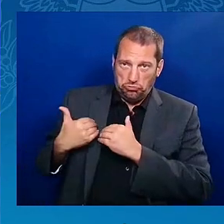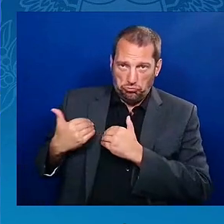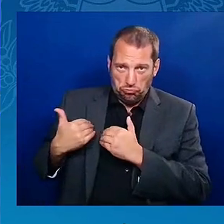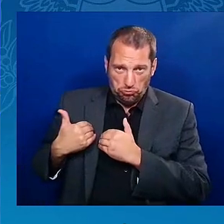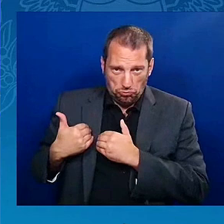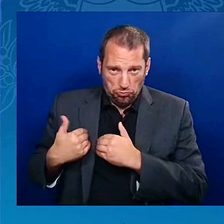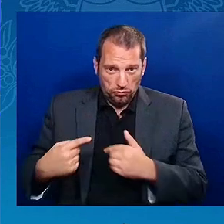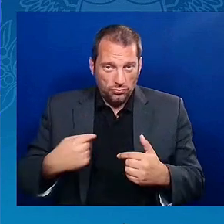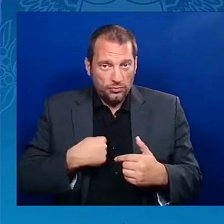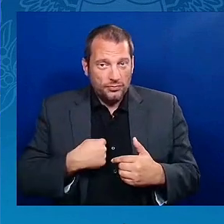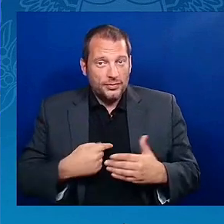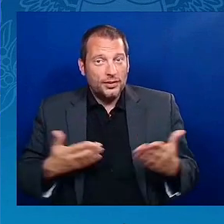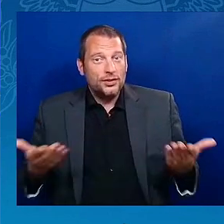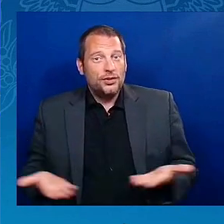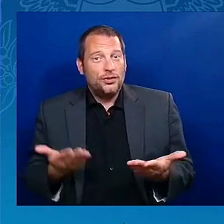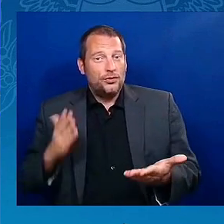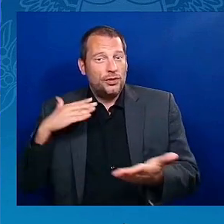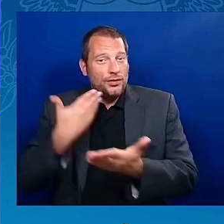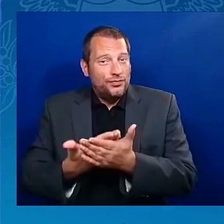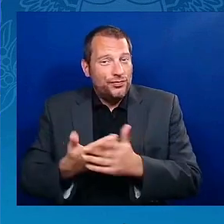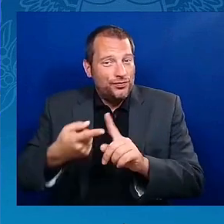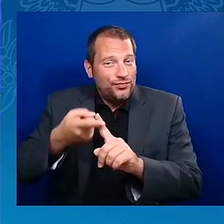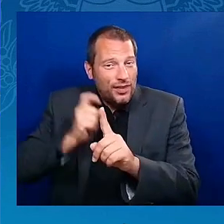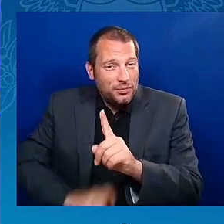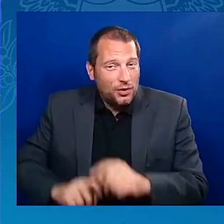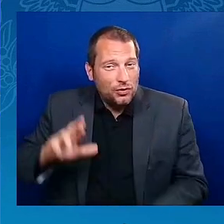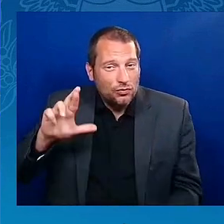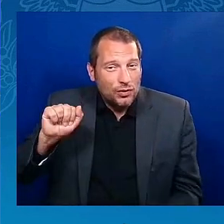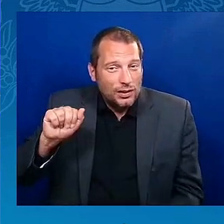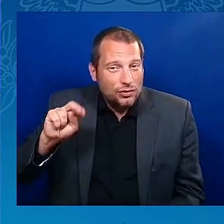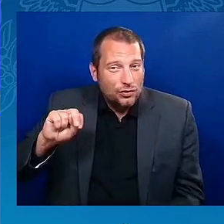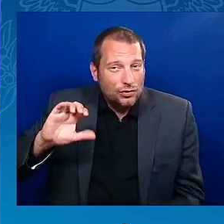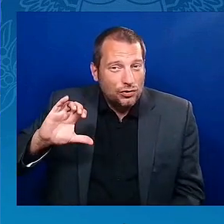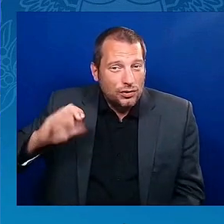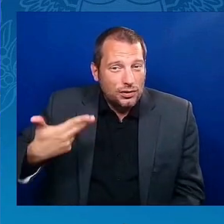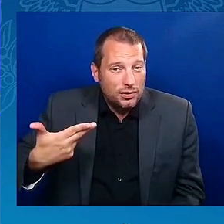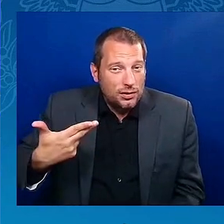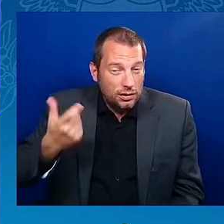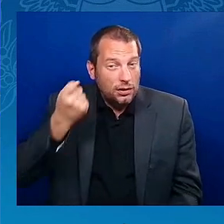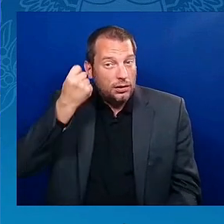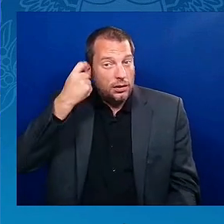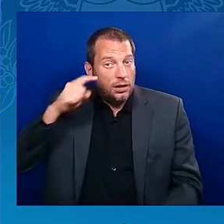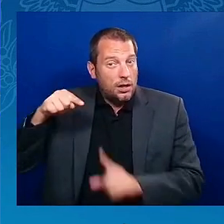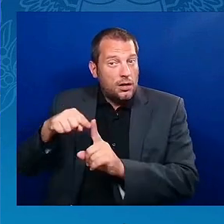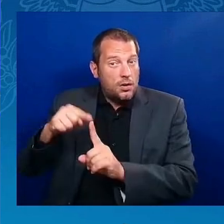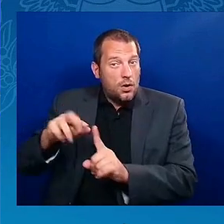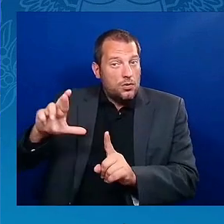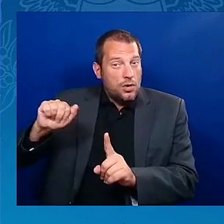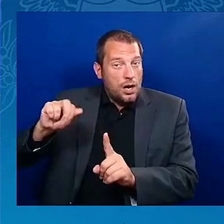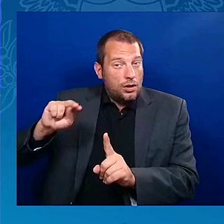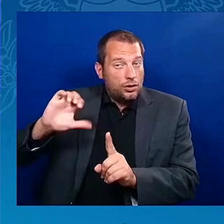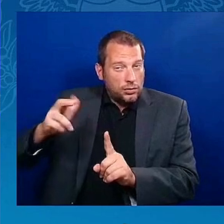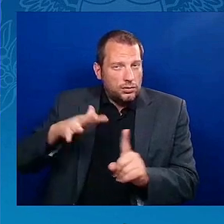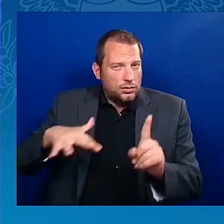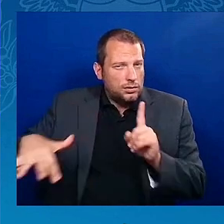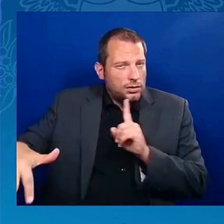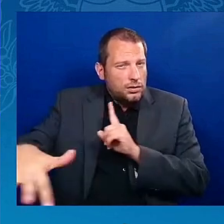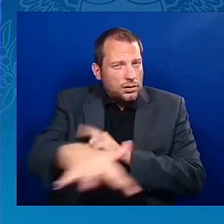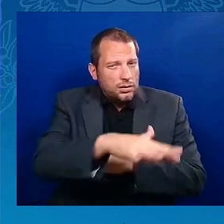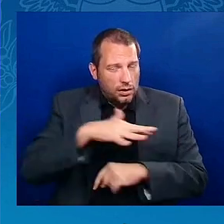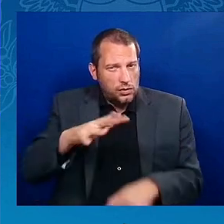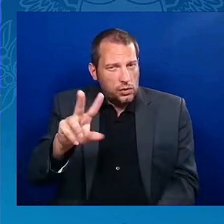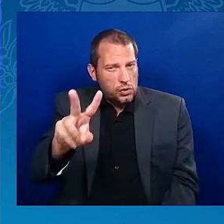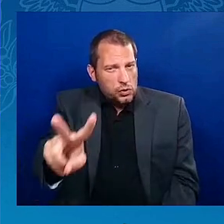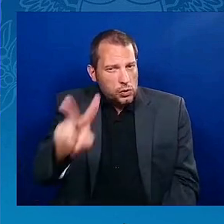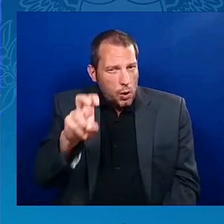I got 250 boys, uh, down at the, uh, ranch that my wife and I acquired. Our boys' mentoring camp is happening